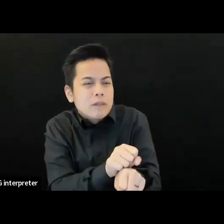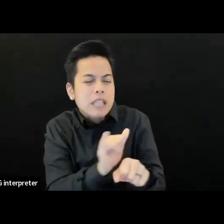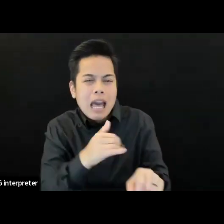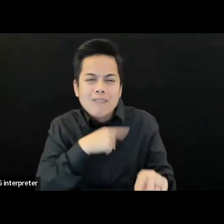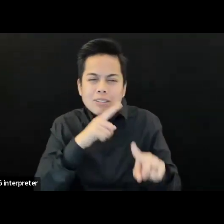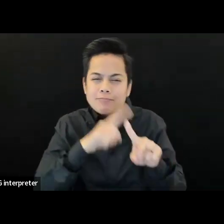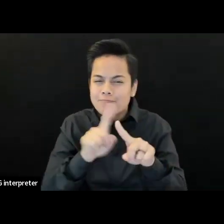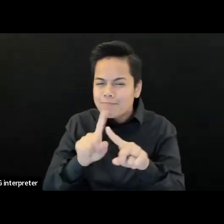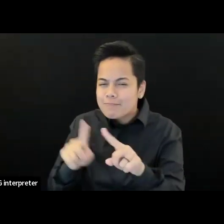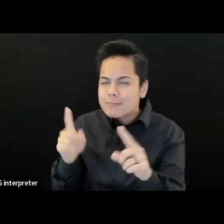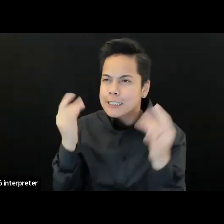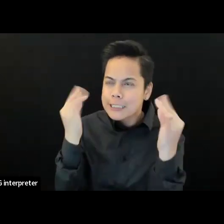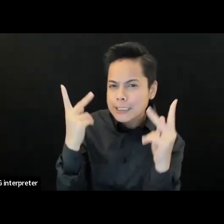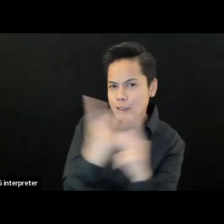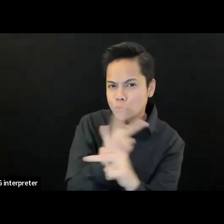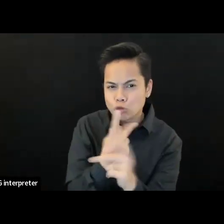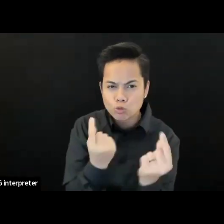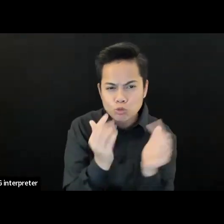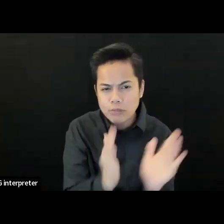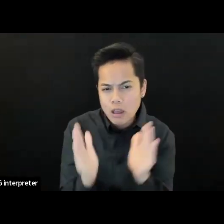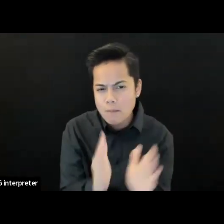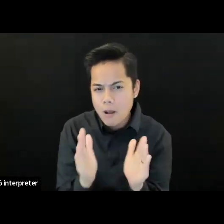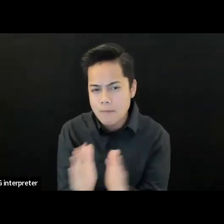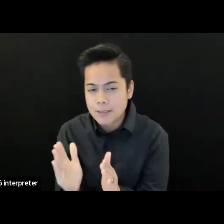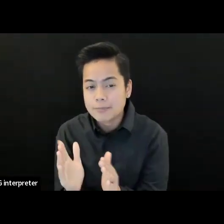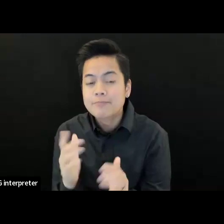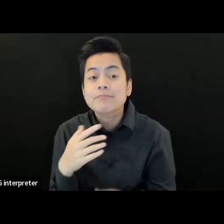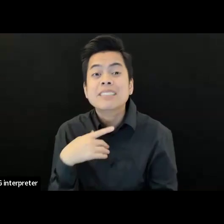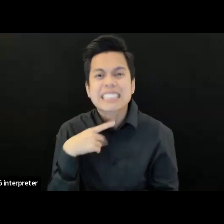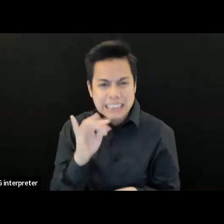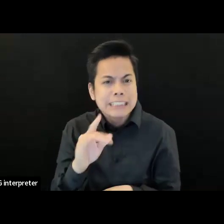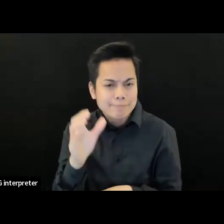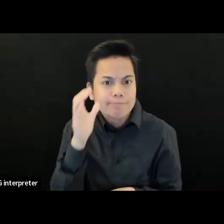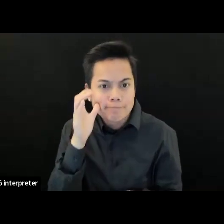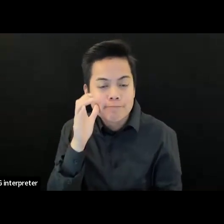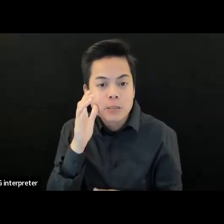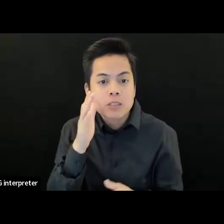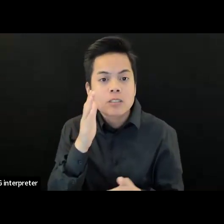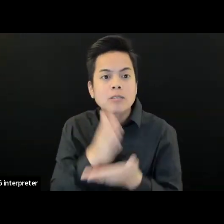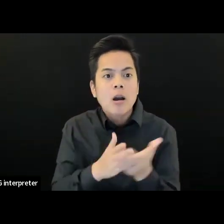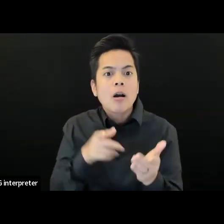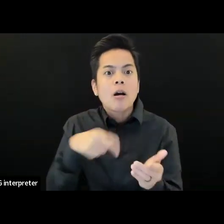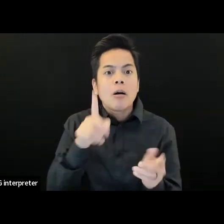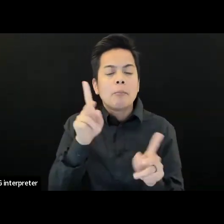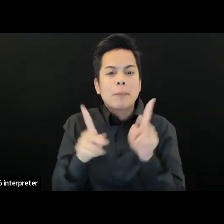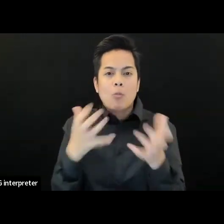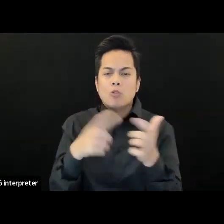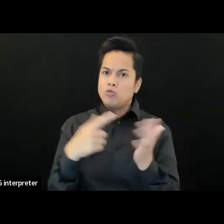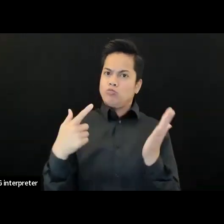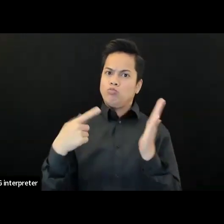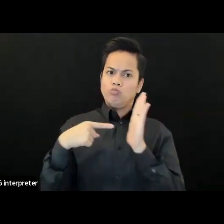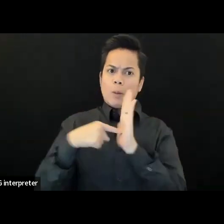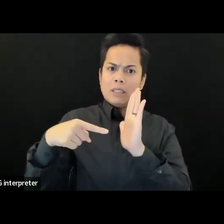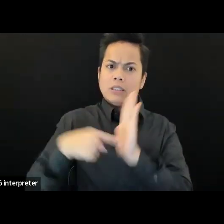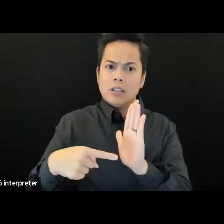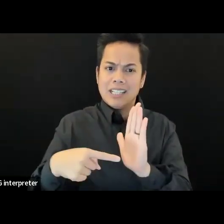uh, we have heard many times people looking for representation, wanting to know that, you know, our programs and who's going